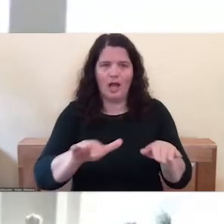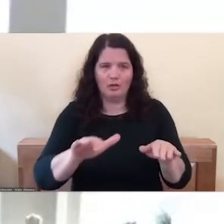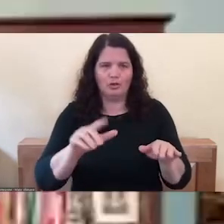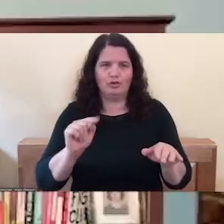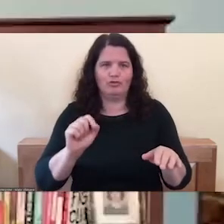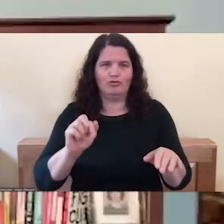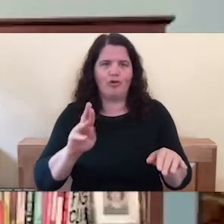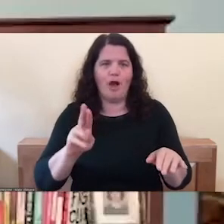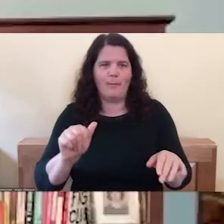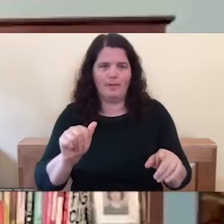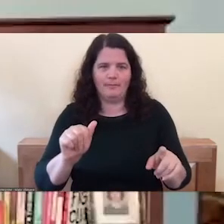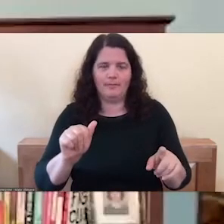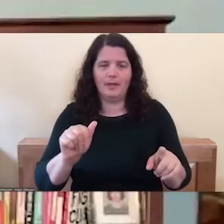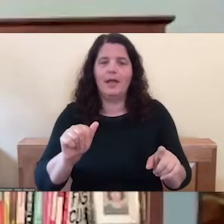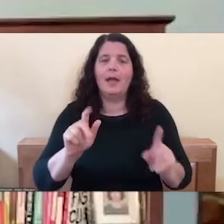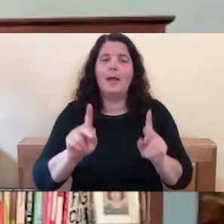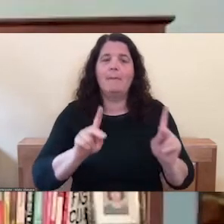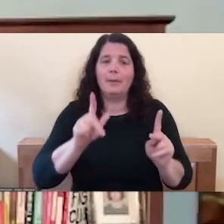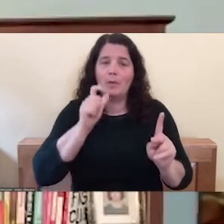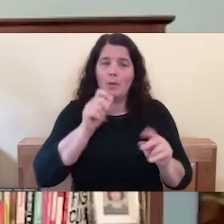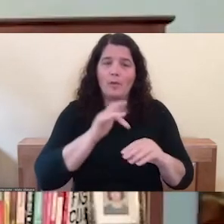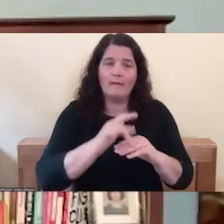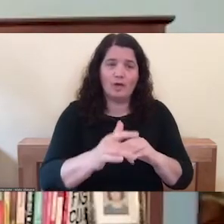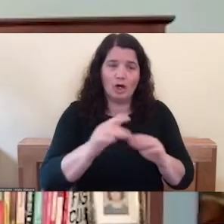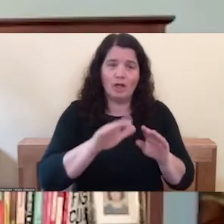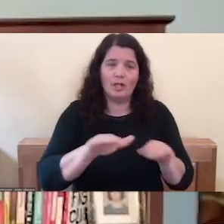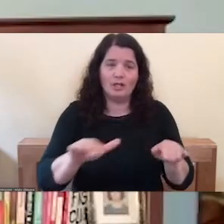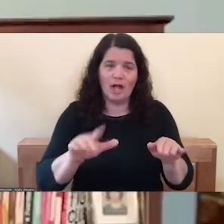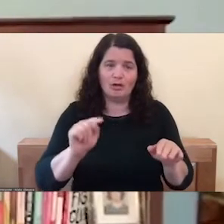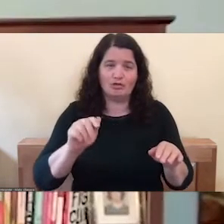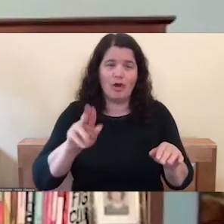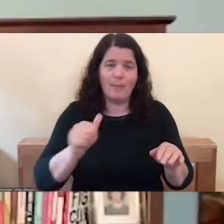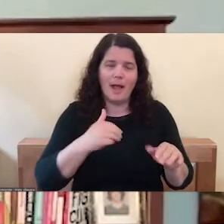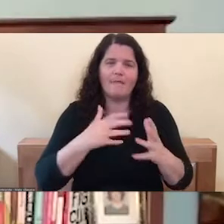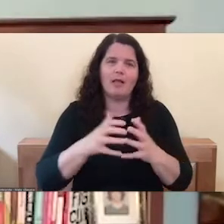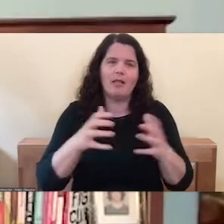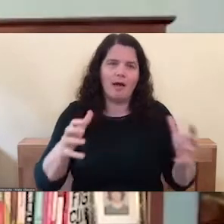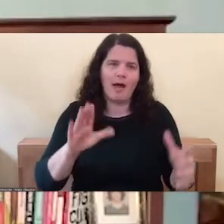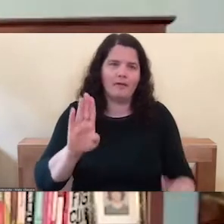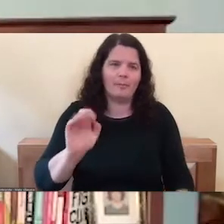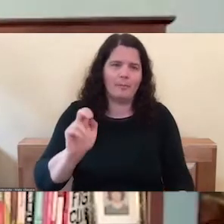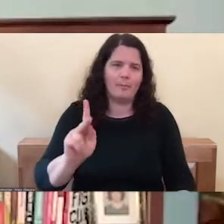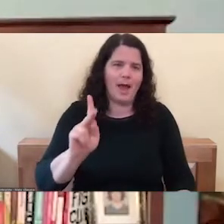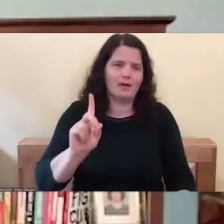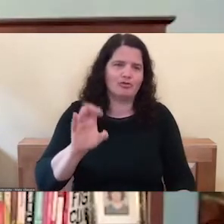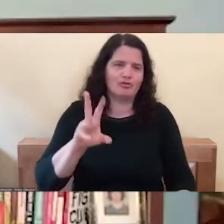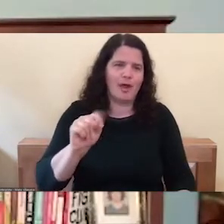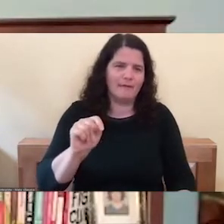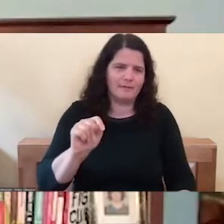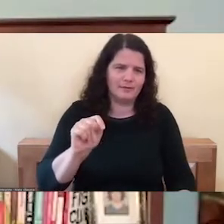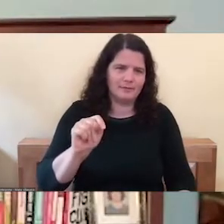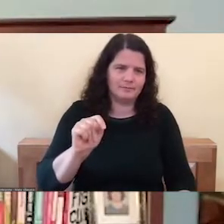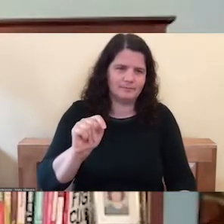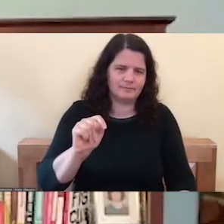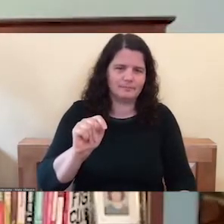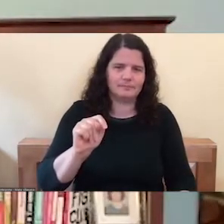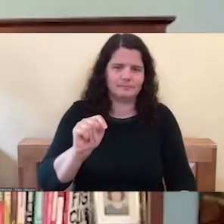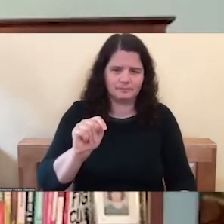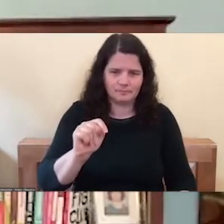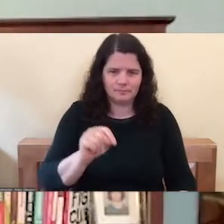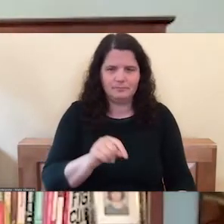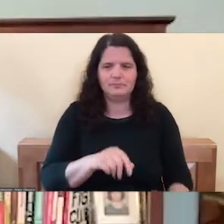trauma have a lot of backdraft. Paul Gilbert is actually, he developed a scale called fear of self-compassion